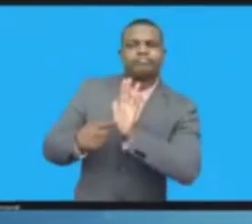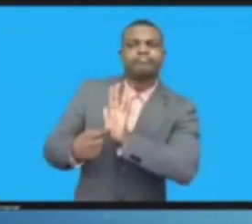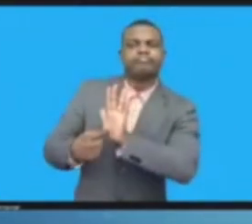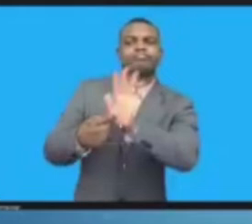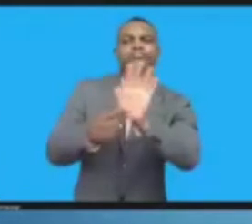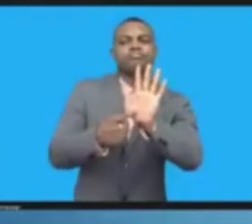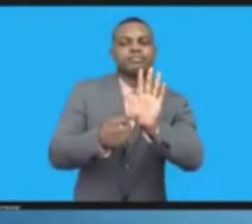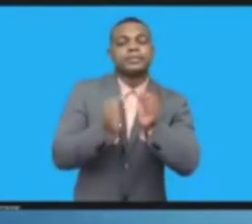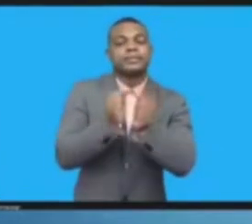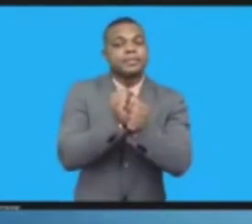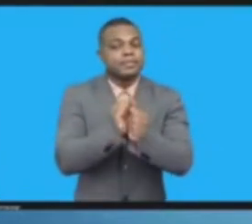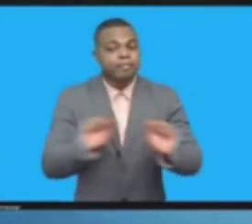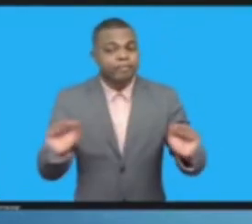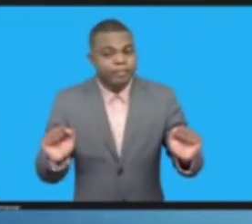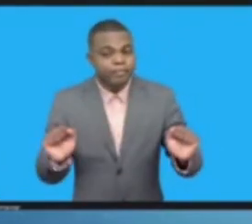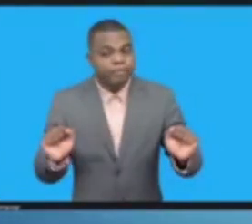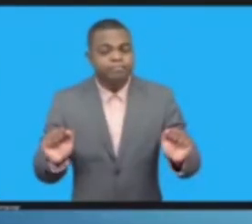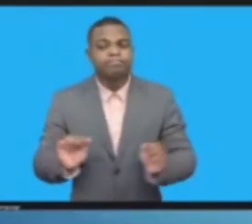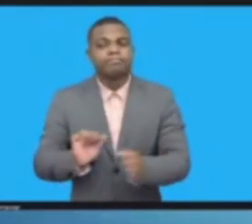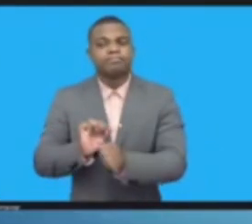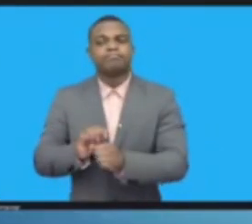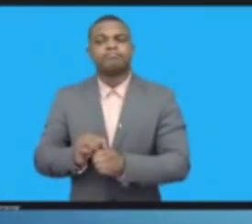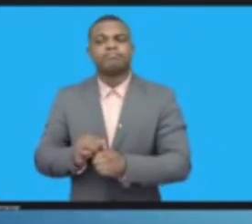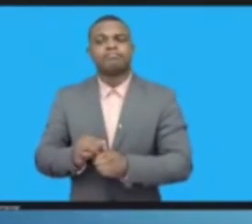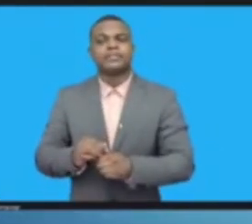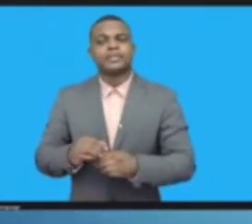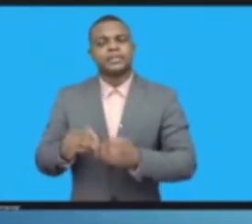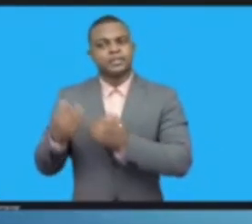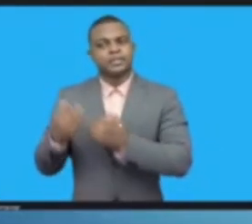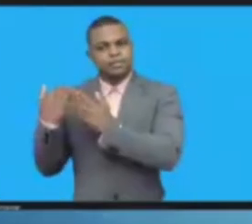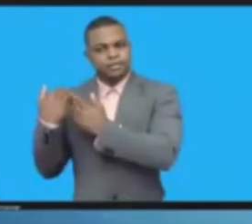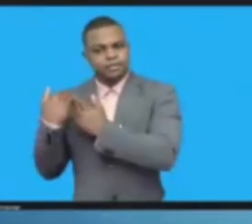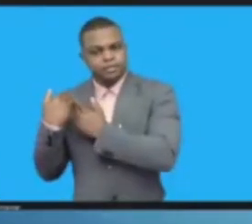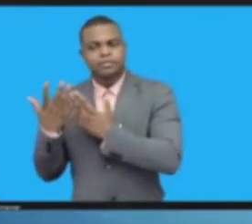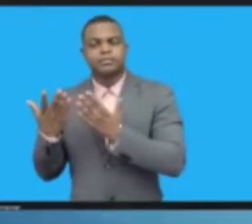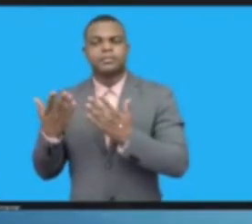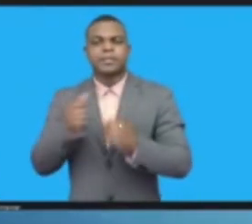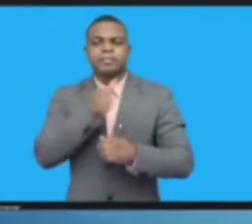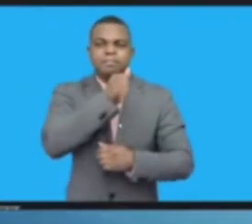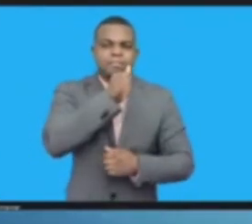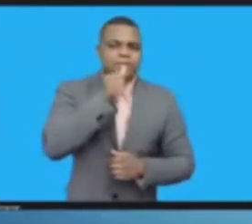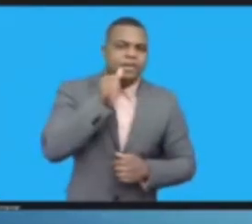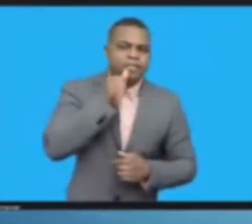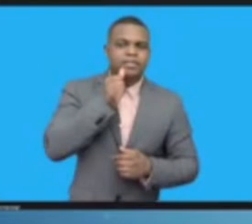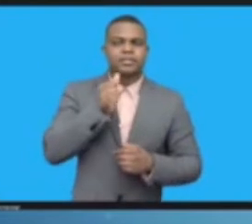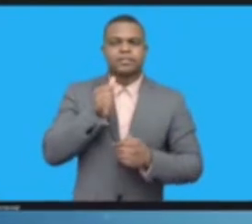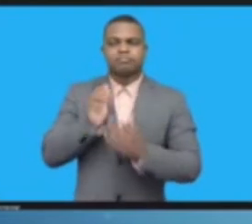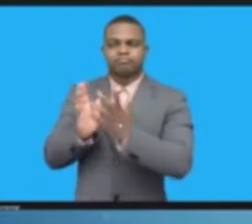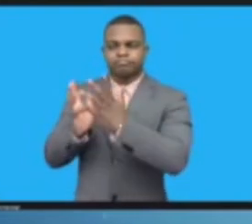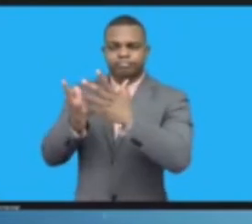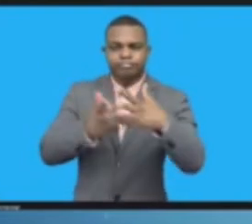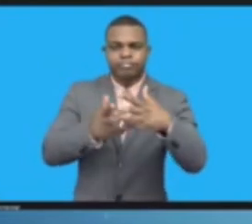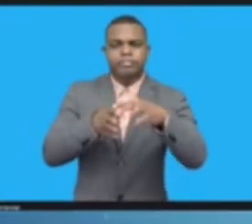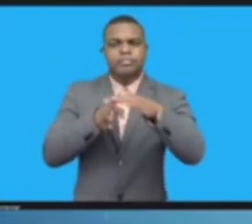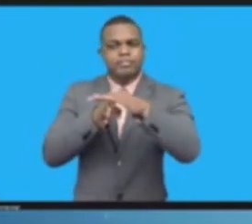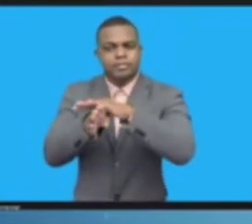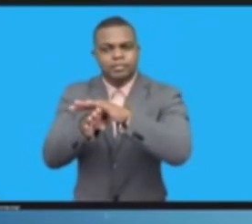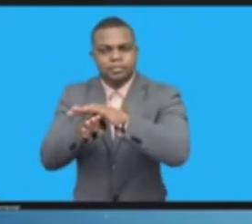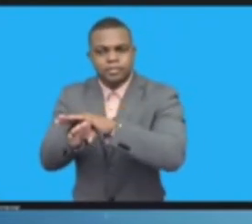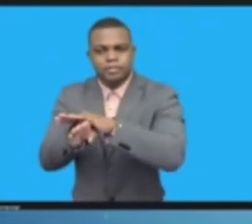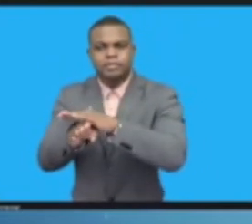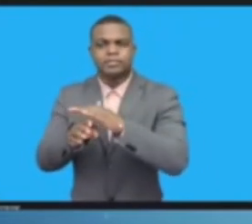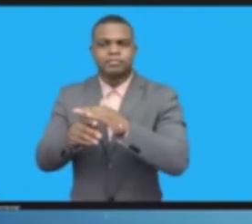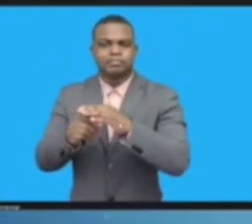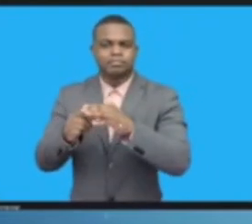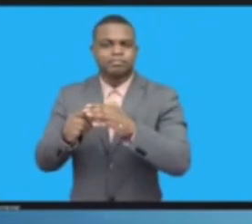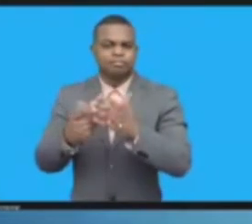resilience, operational sustainability, adaptability, and many more than I'm sure you can add. You will